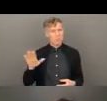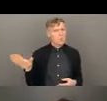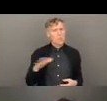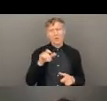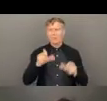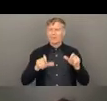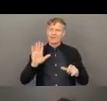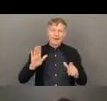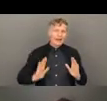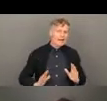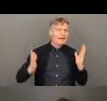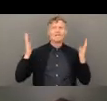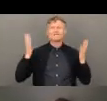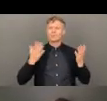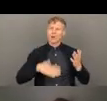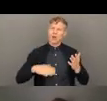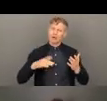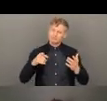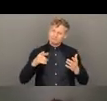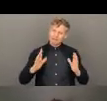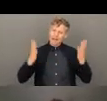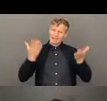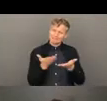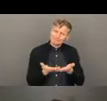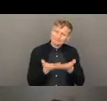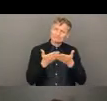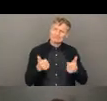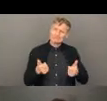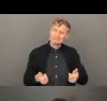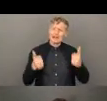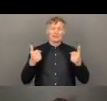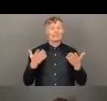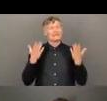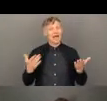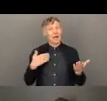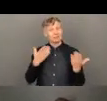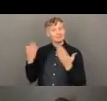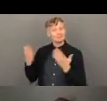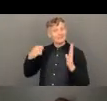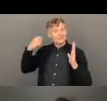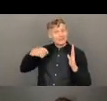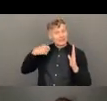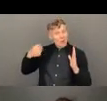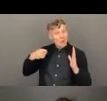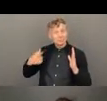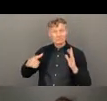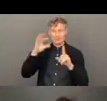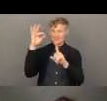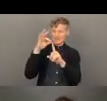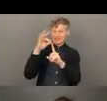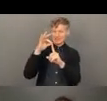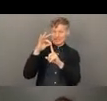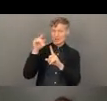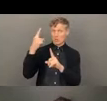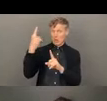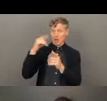better. I'm going to play a video now from a small organization in Pakistan who are currently, even though they're very